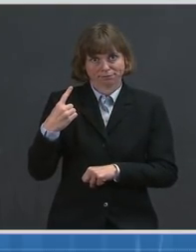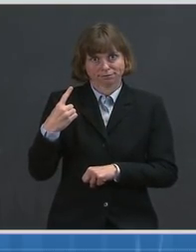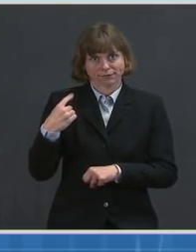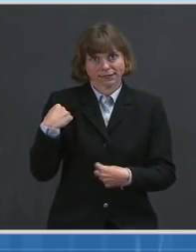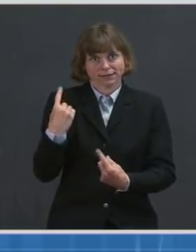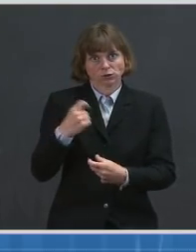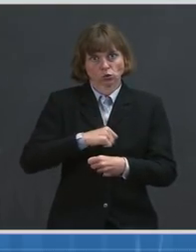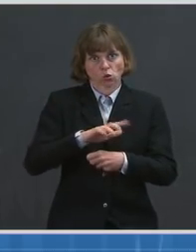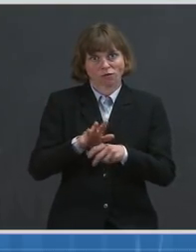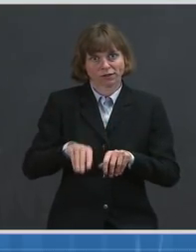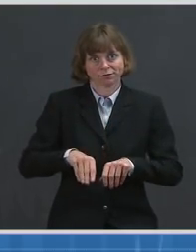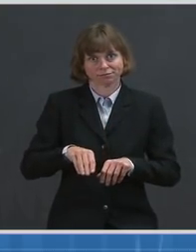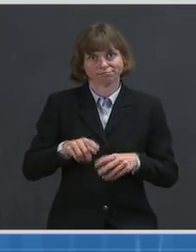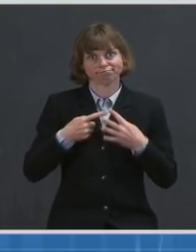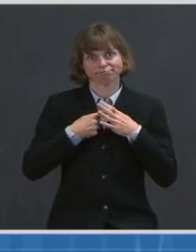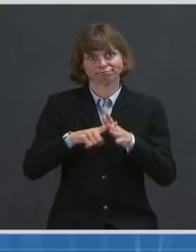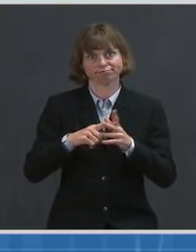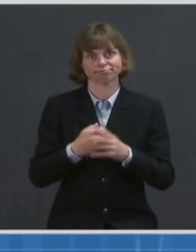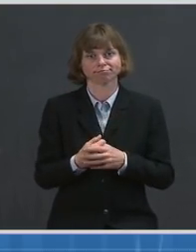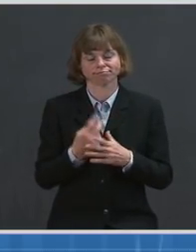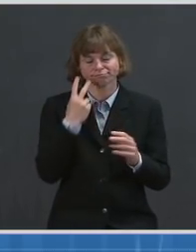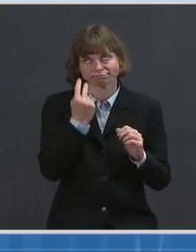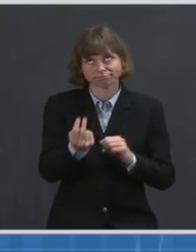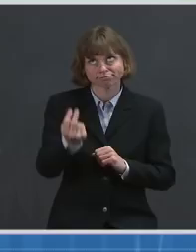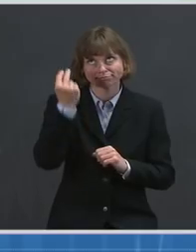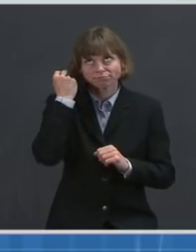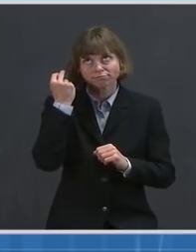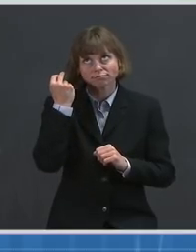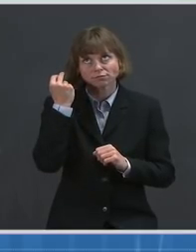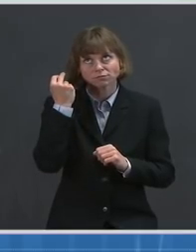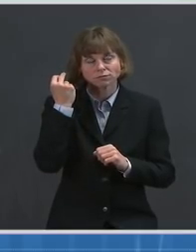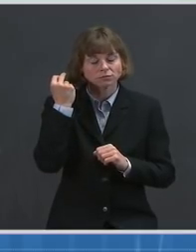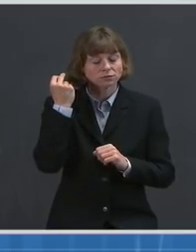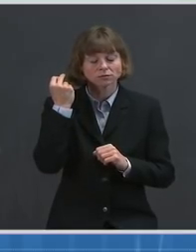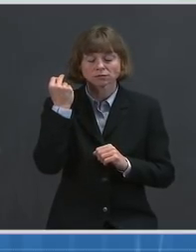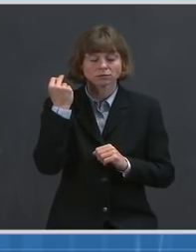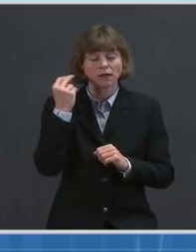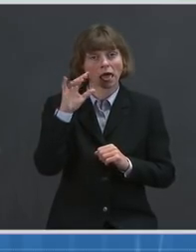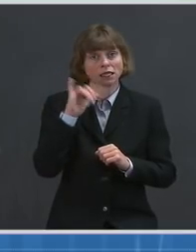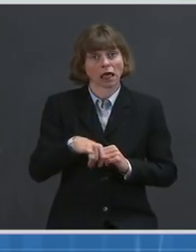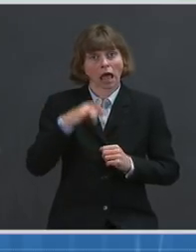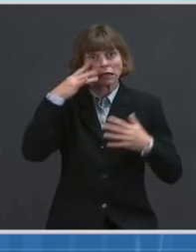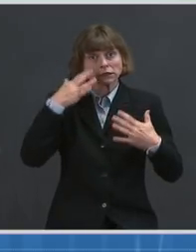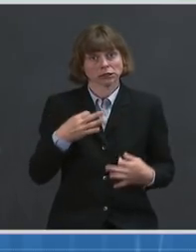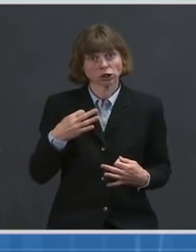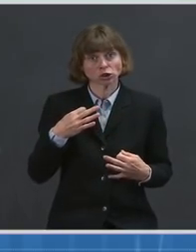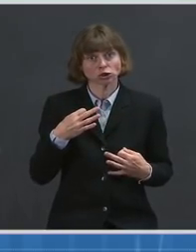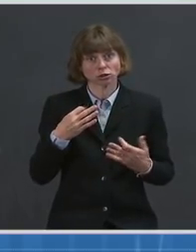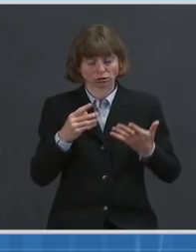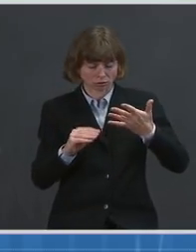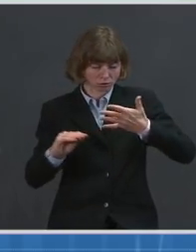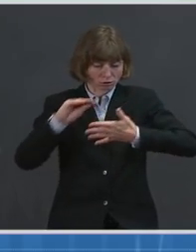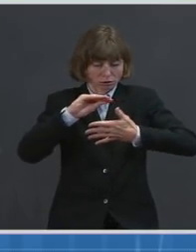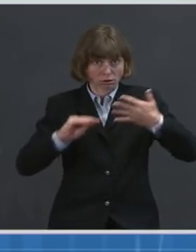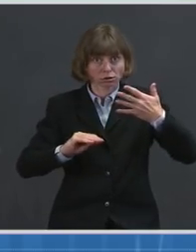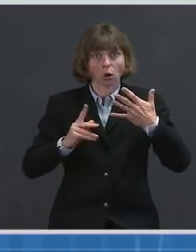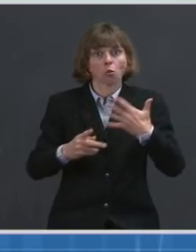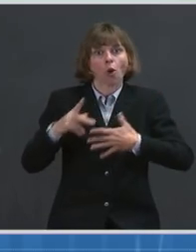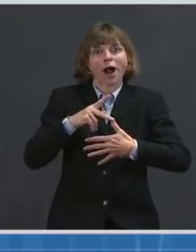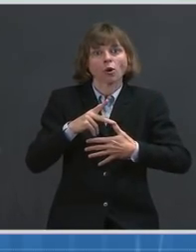As I reflect back on the near impossible clinical decisions we had to make to prioritize scant resources,